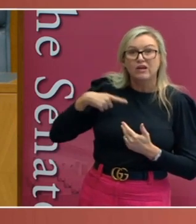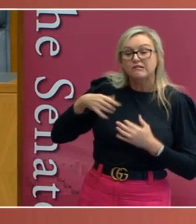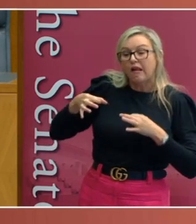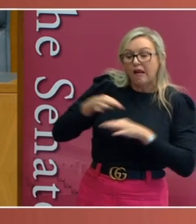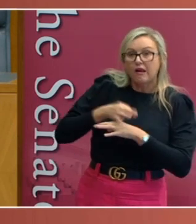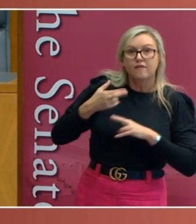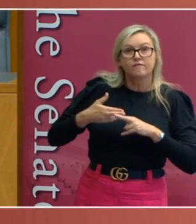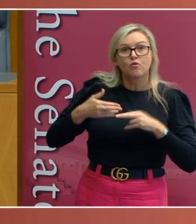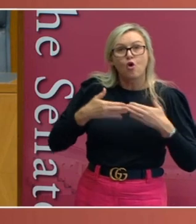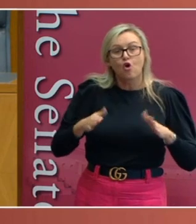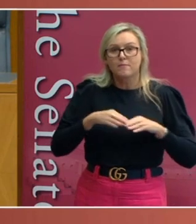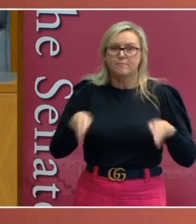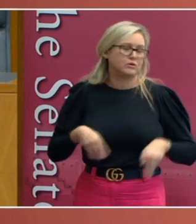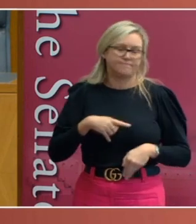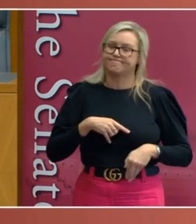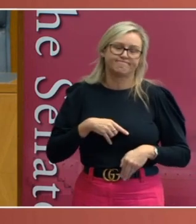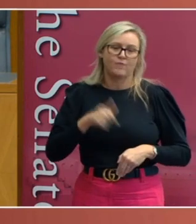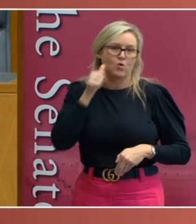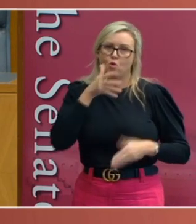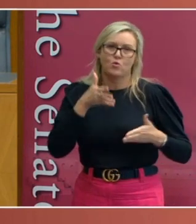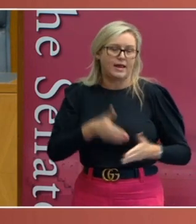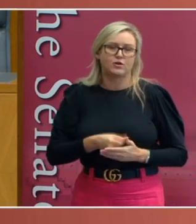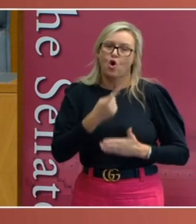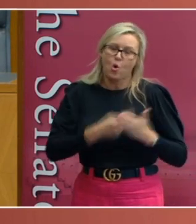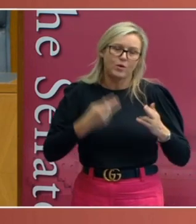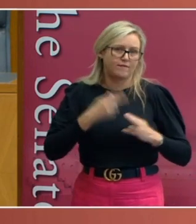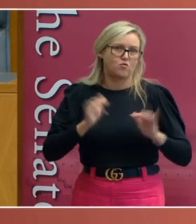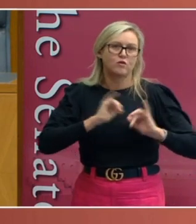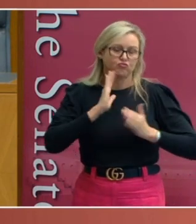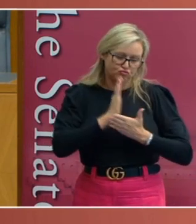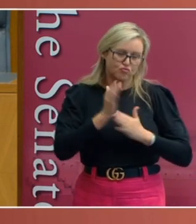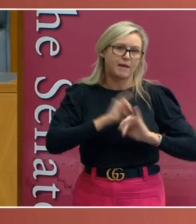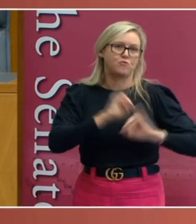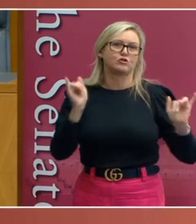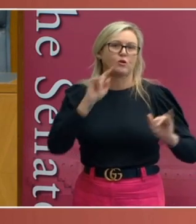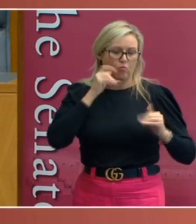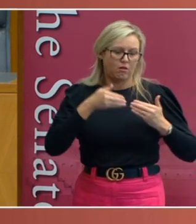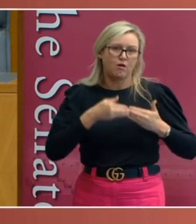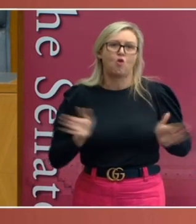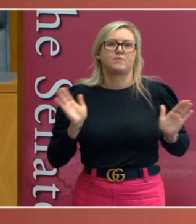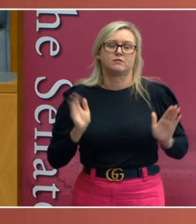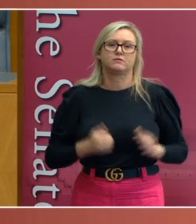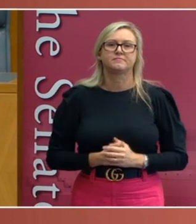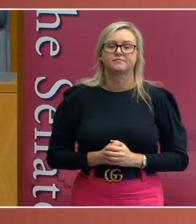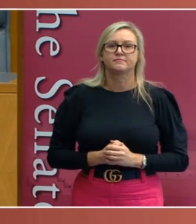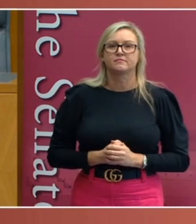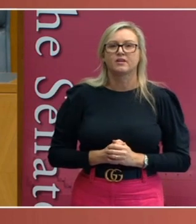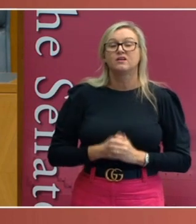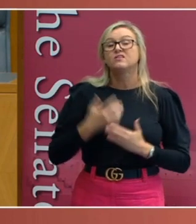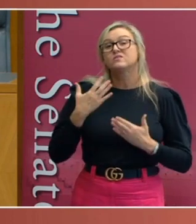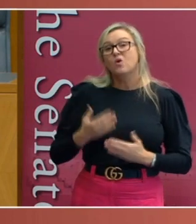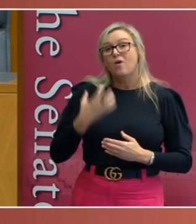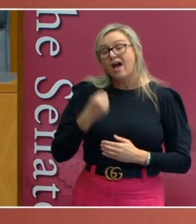then their exercise would be invalid. But that was not the case here. Chief Justice Kiefel and Justice Keen